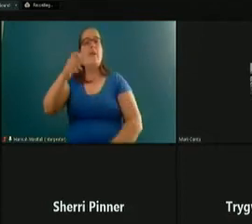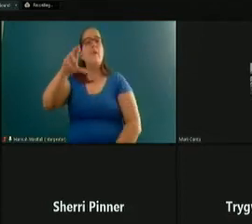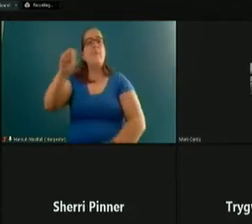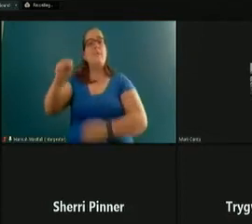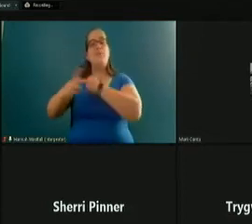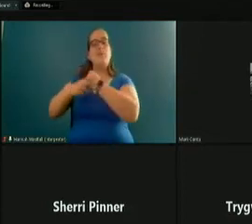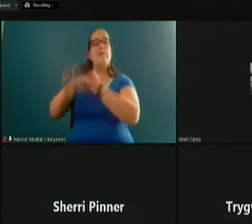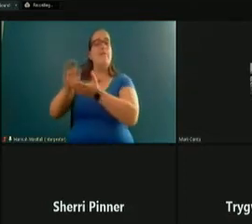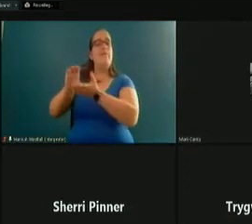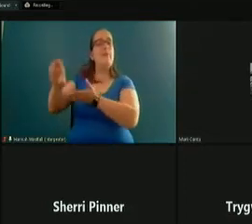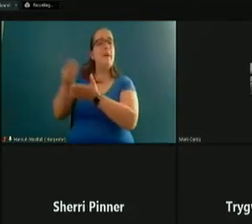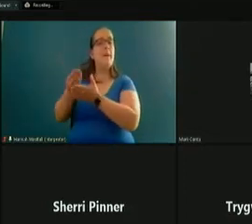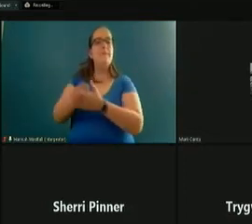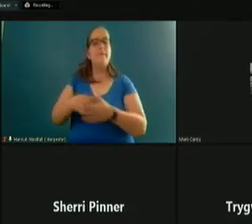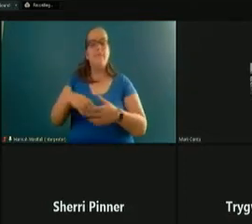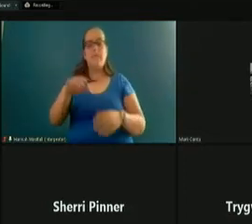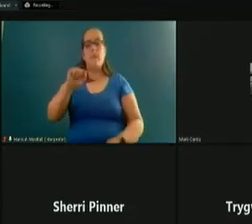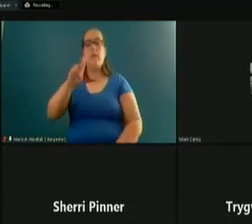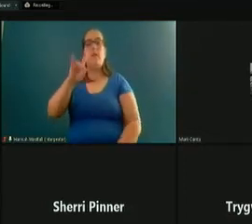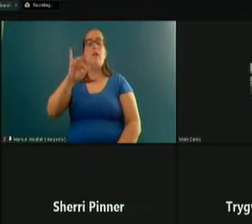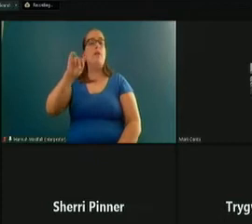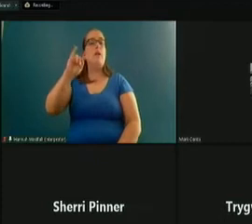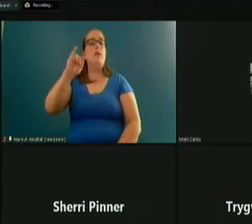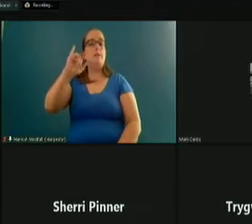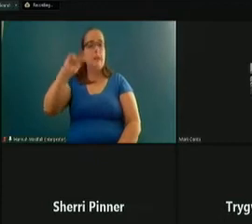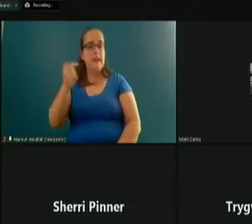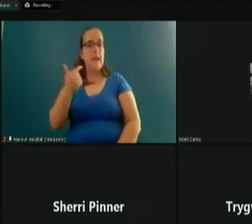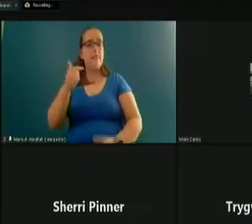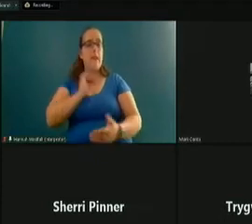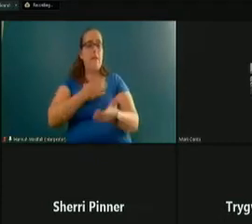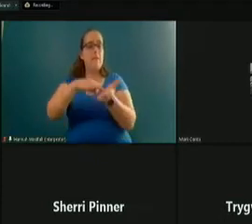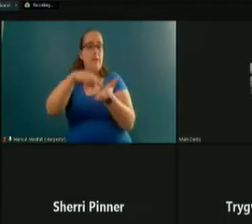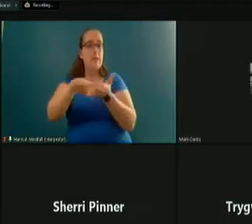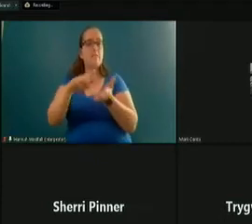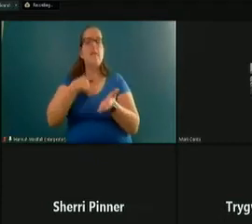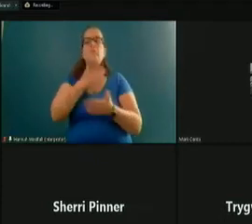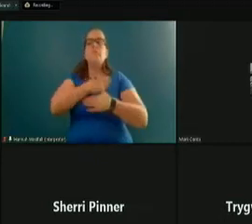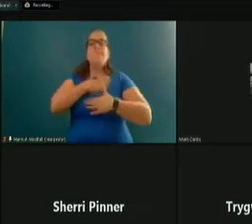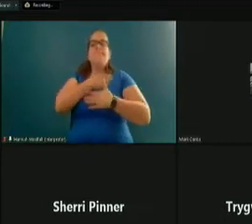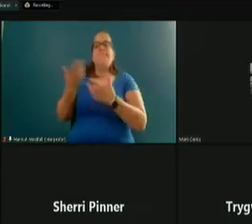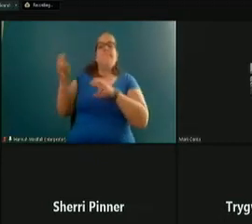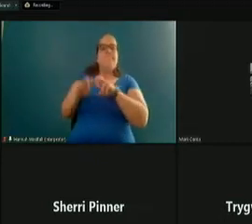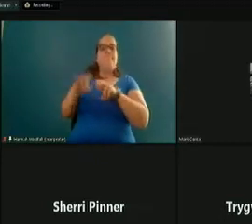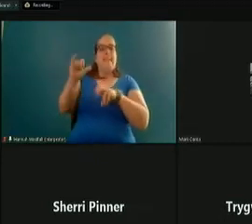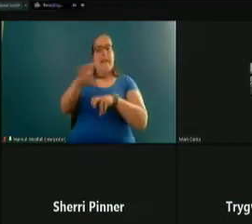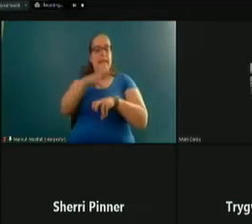auditing our spending. And I'm very pleased to serve on our county's audit committee as appointed by the Board of Commissioners